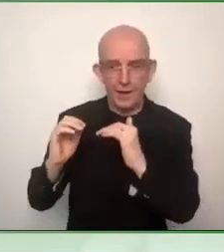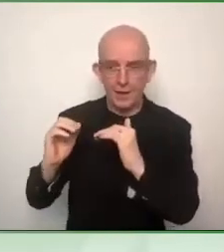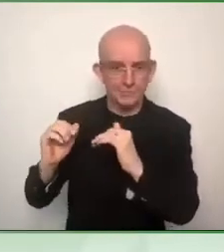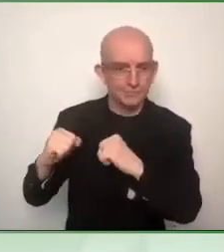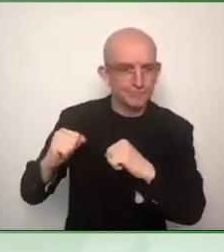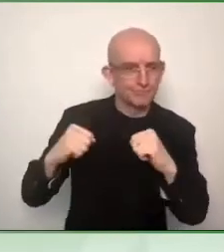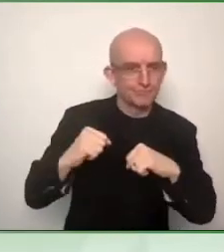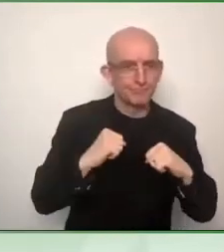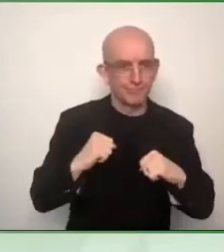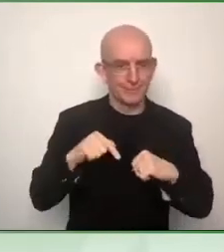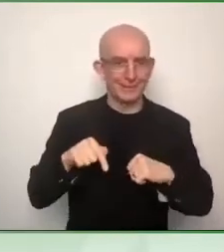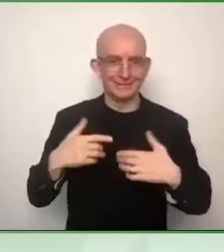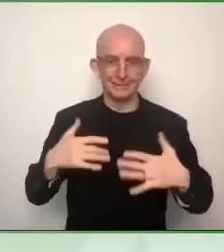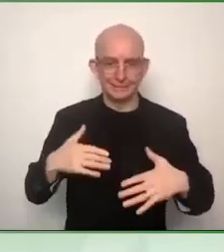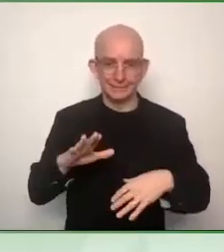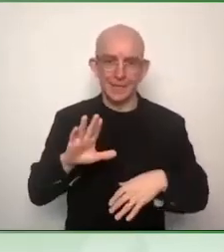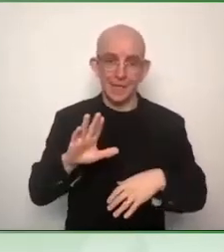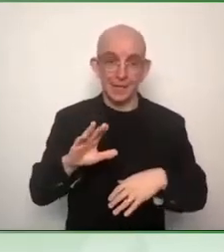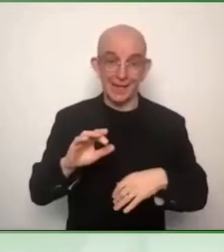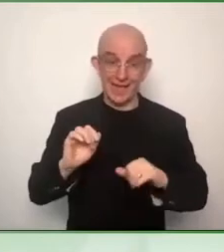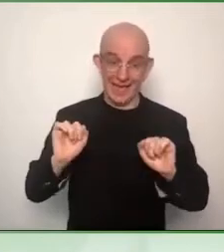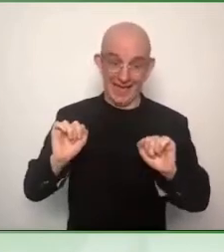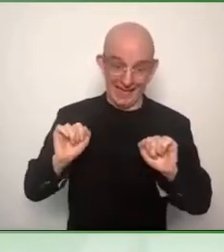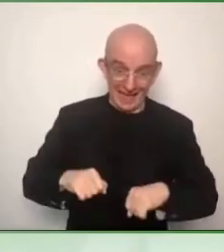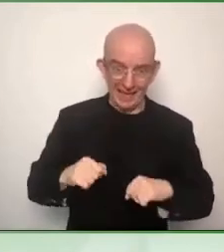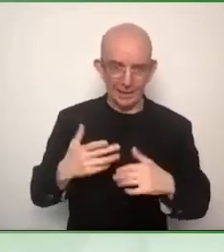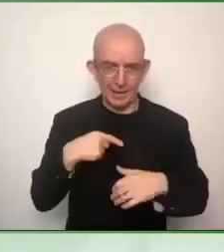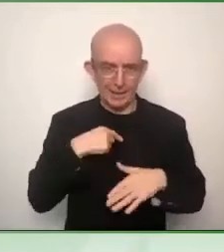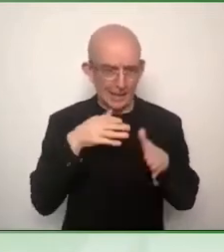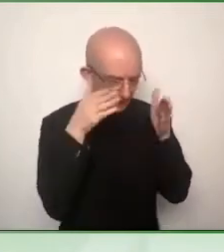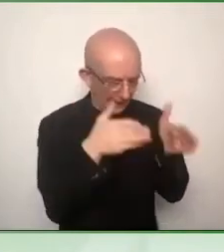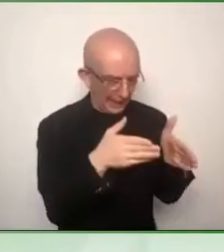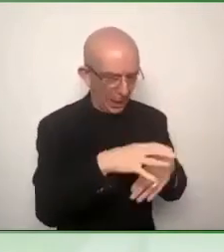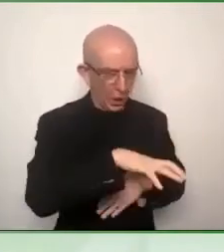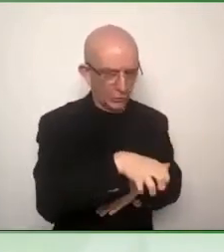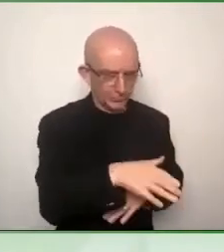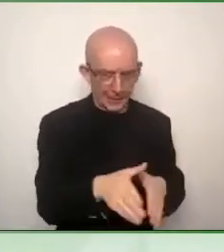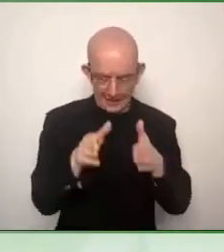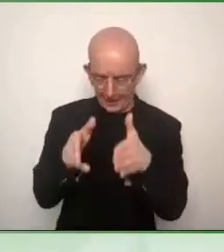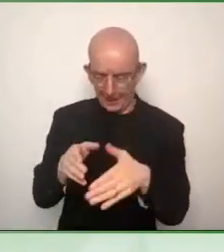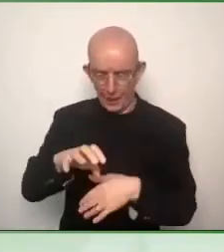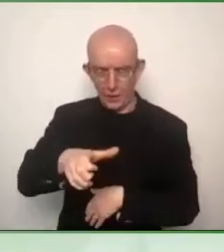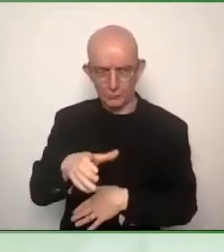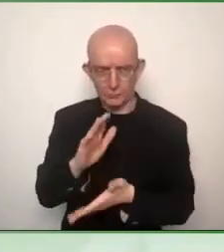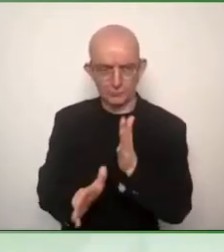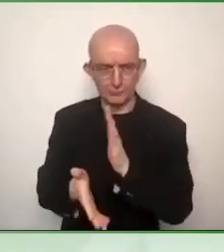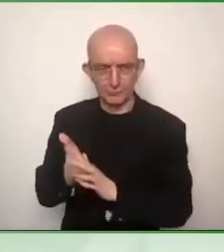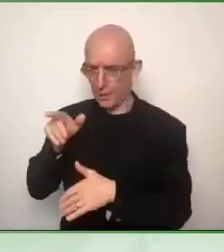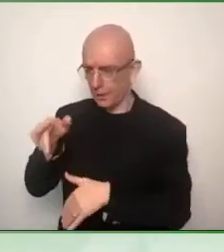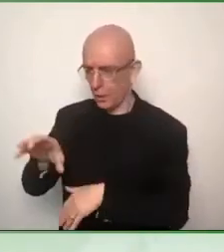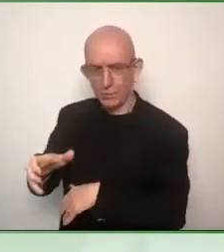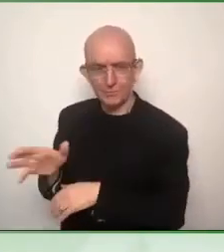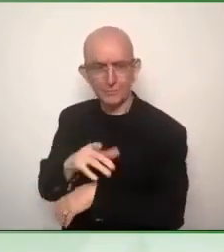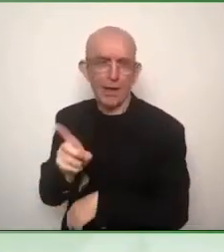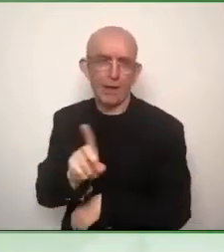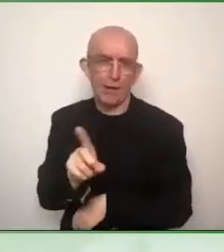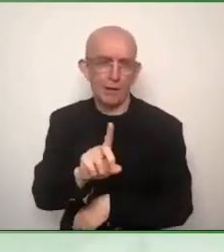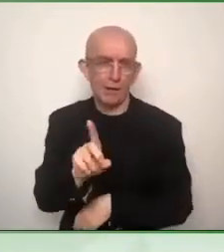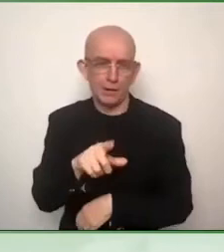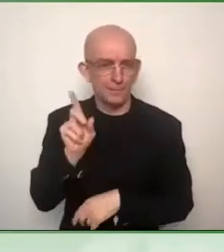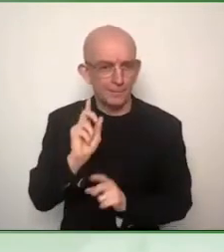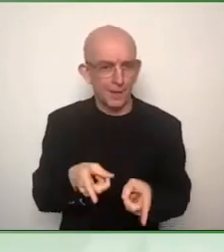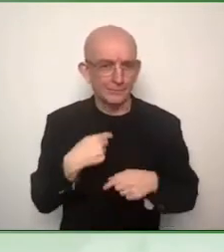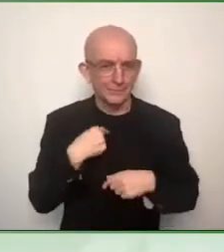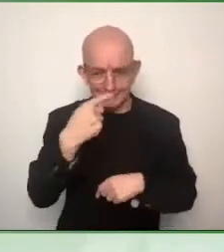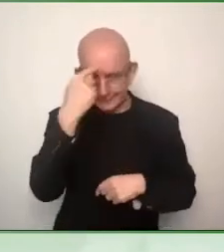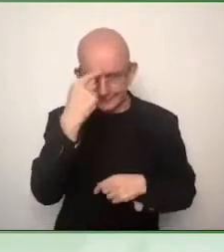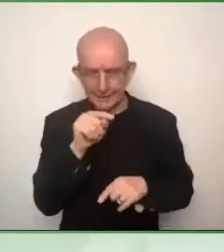the standardization work that happened in that context led to a lot of harmonization. I recall when in Europe we